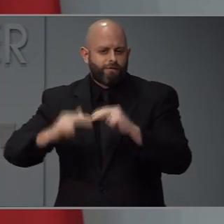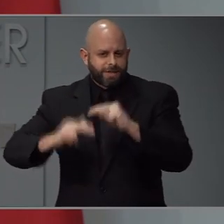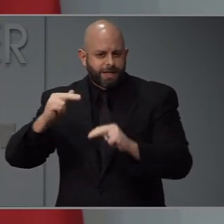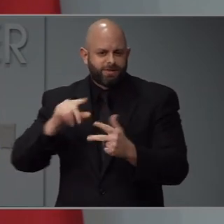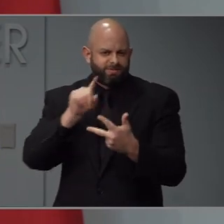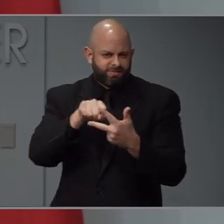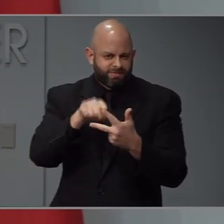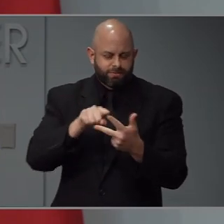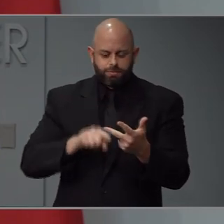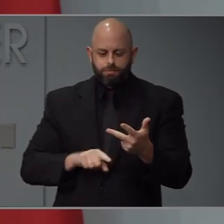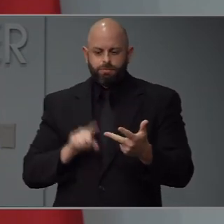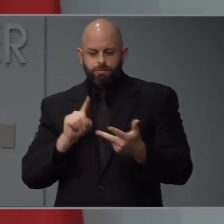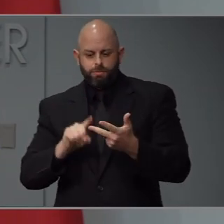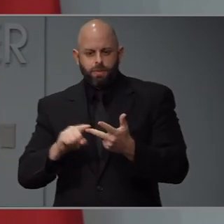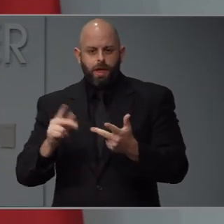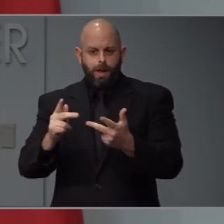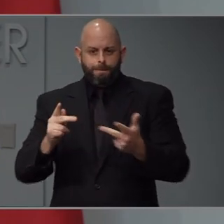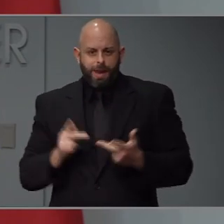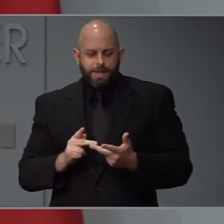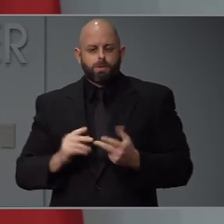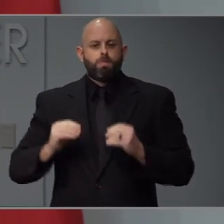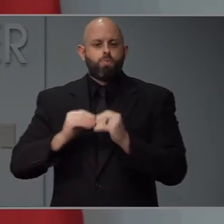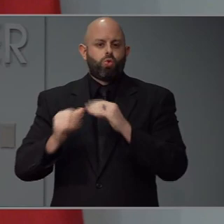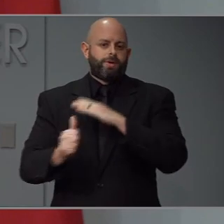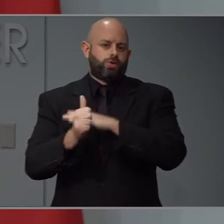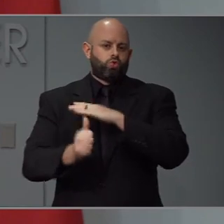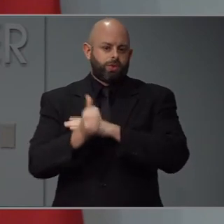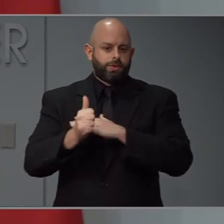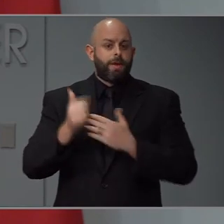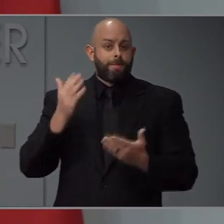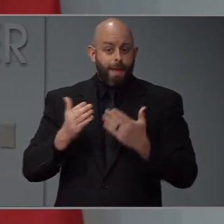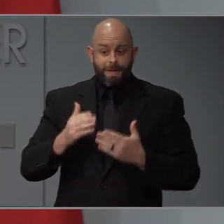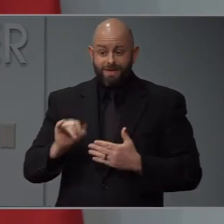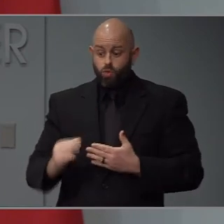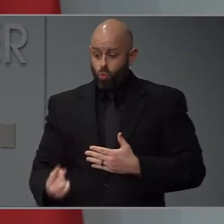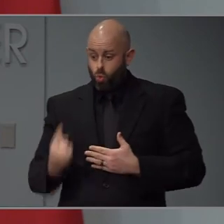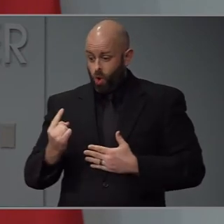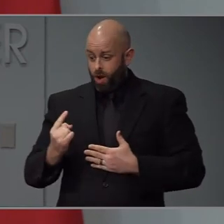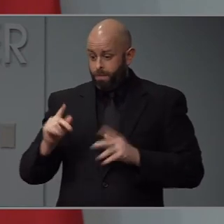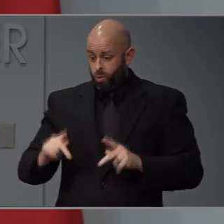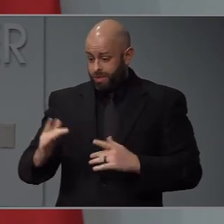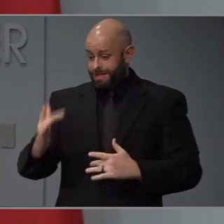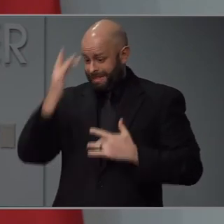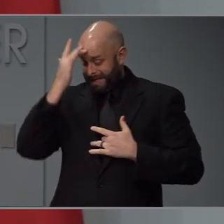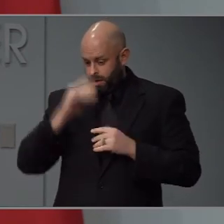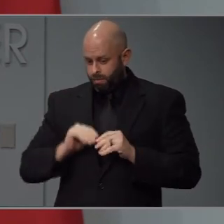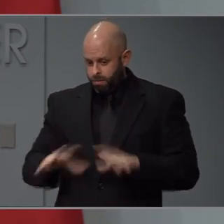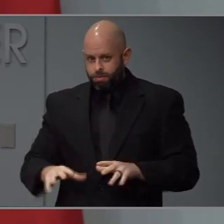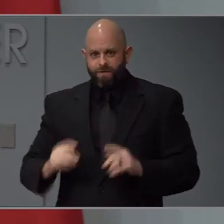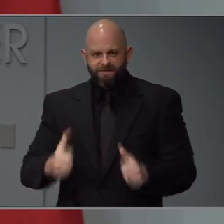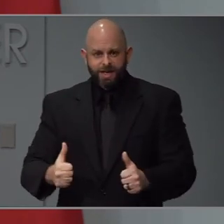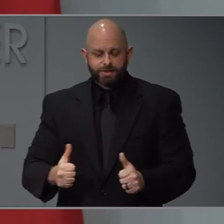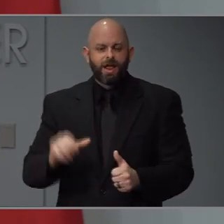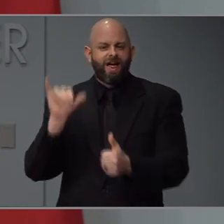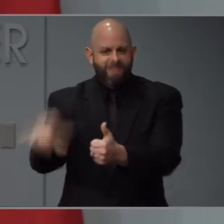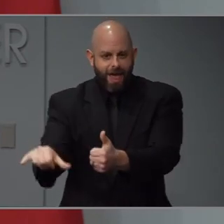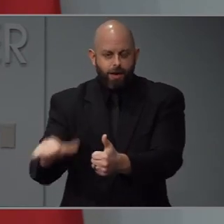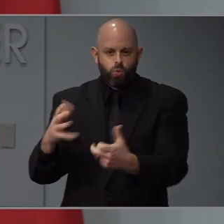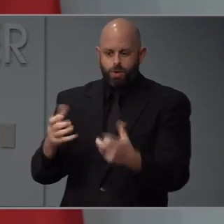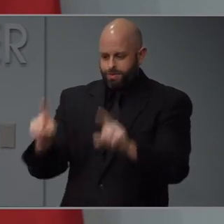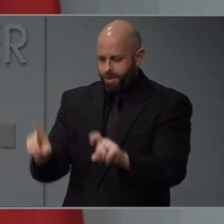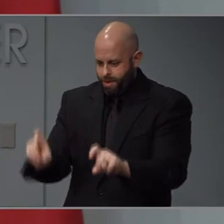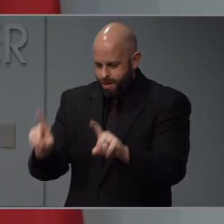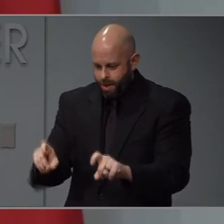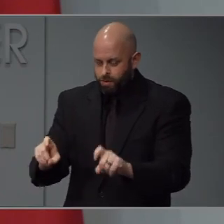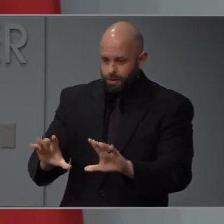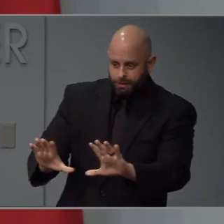and the spread of the virus can be rapid. So we are definitely targeting our testing there again trying